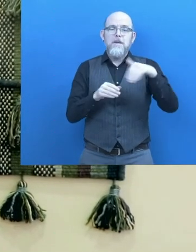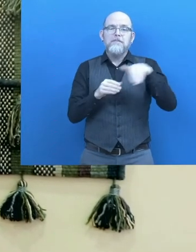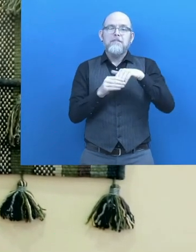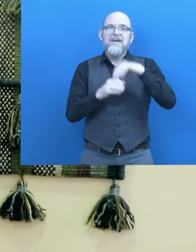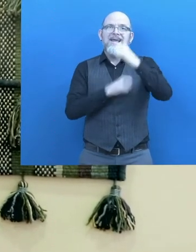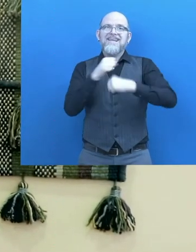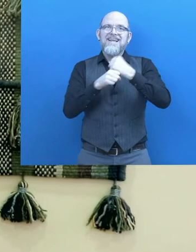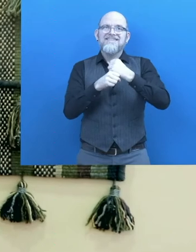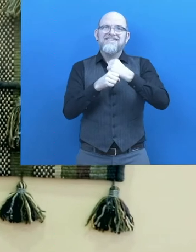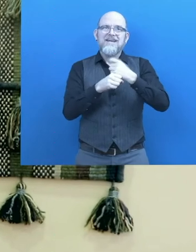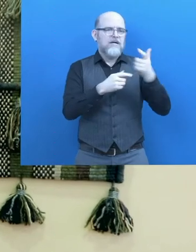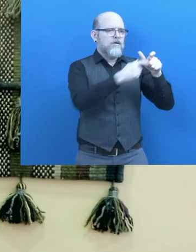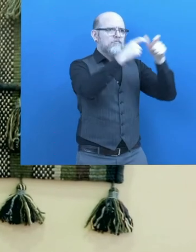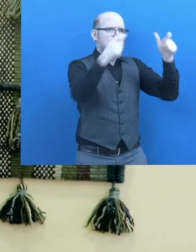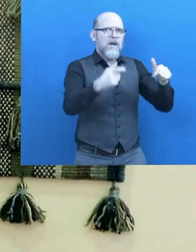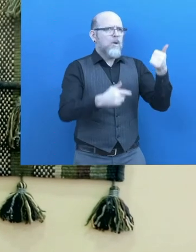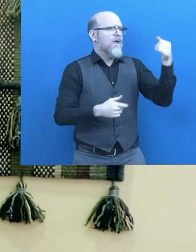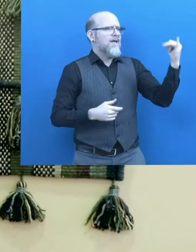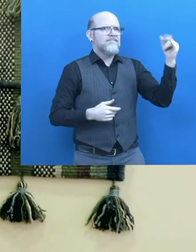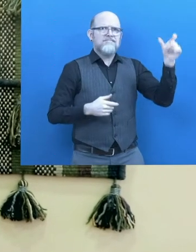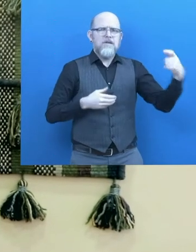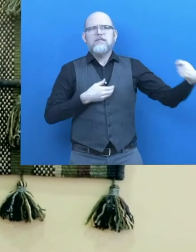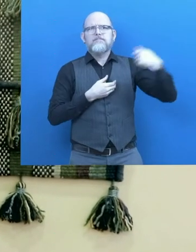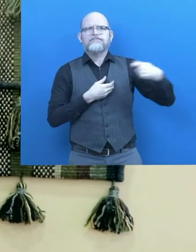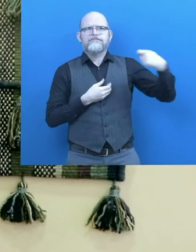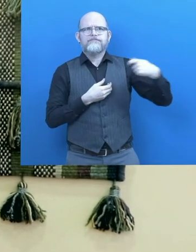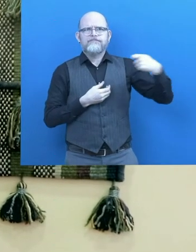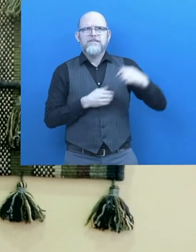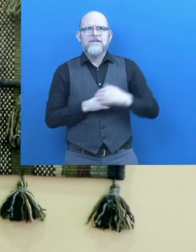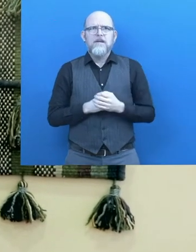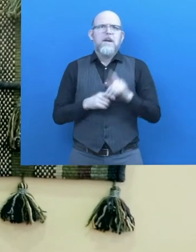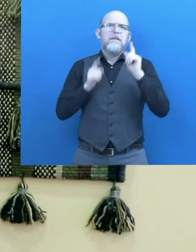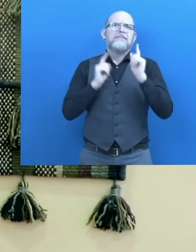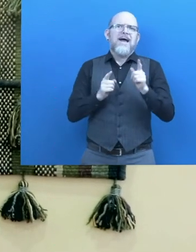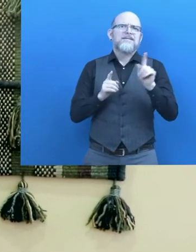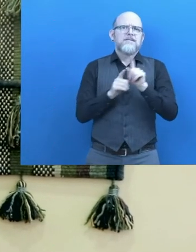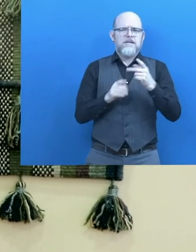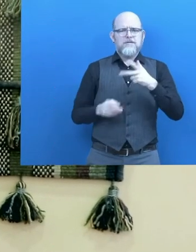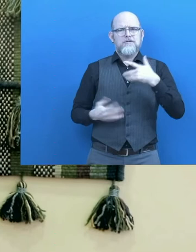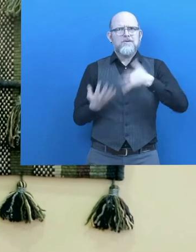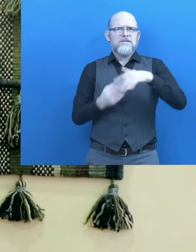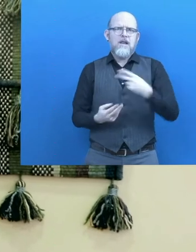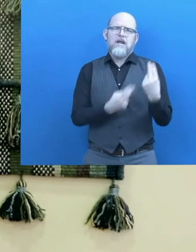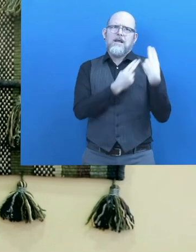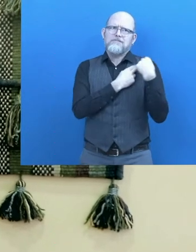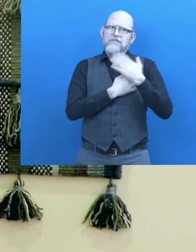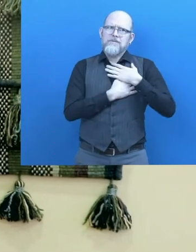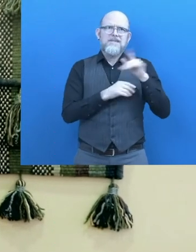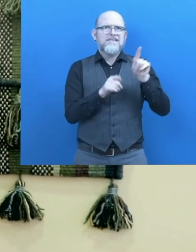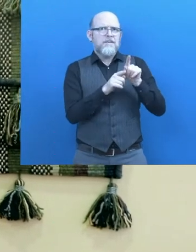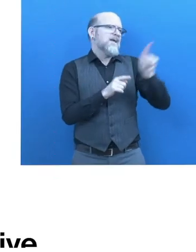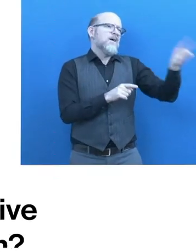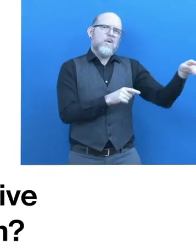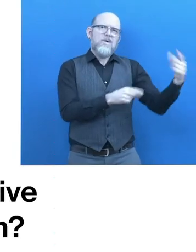members so we really heavily rely on social responsibility of individuals and corporates in our